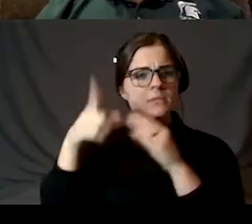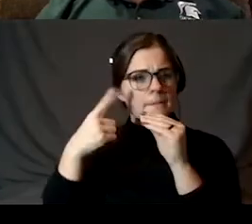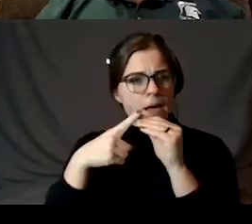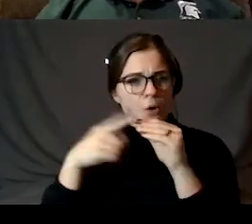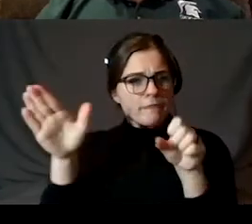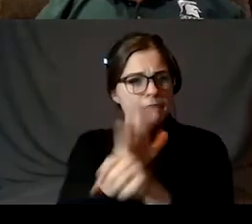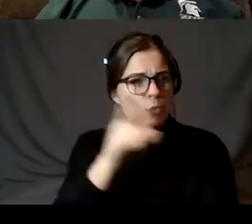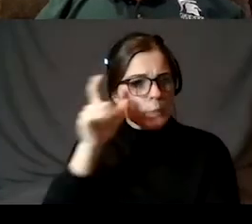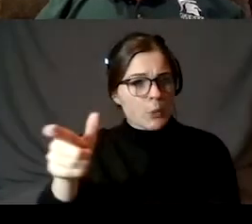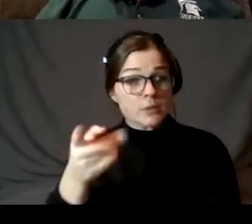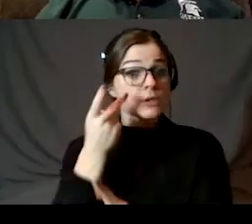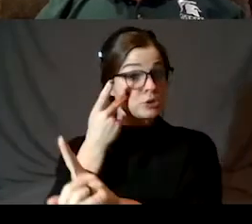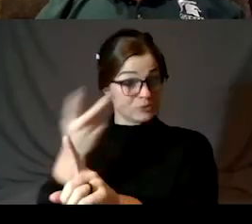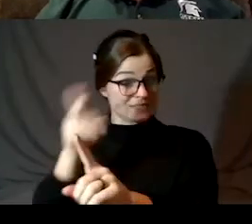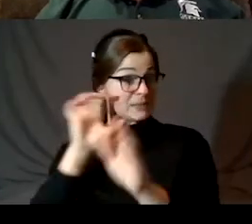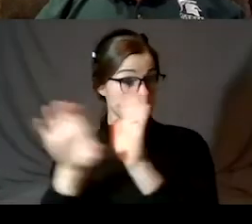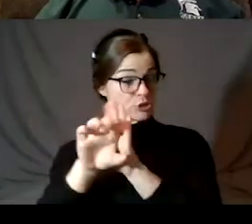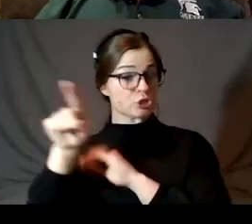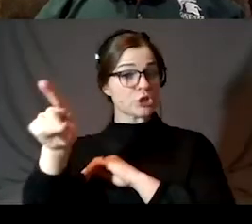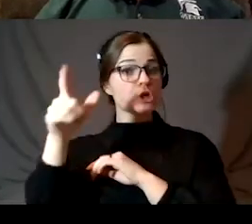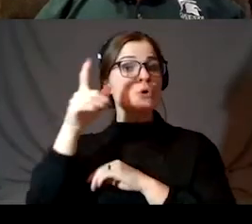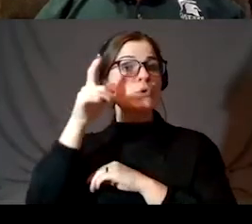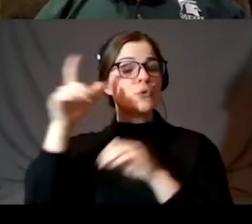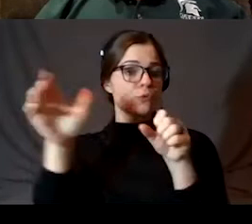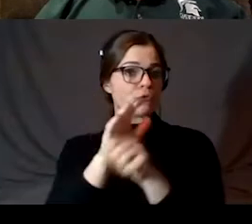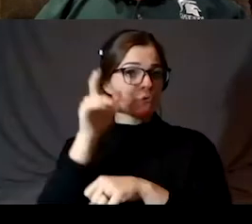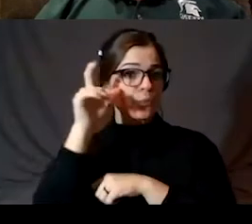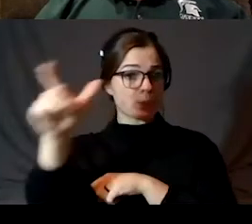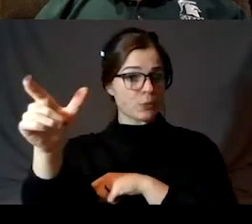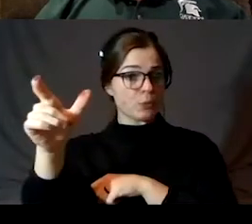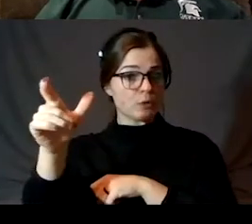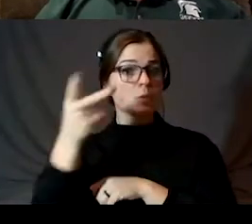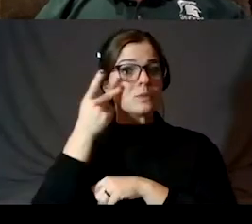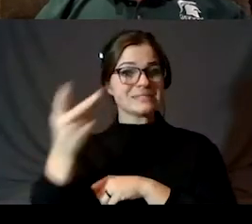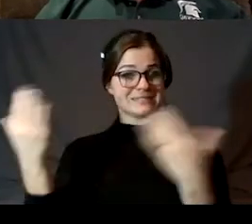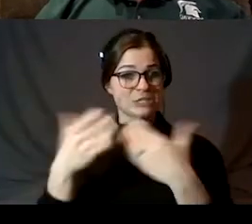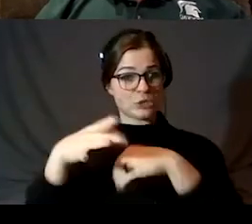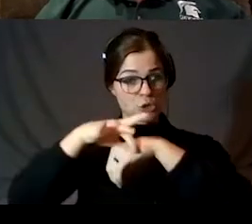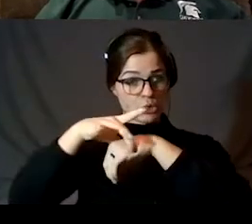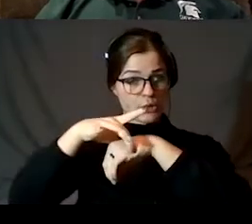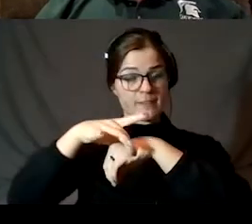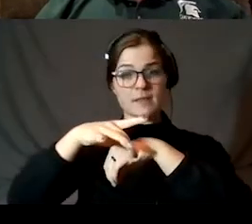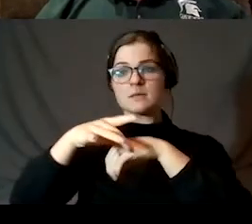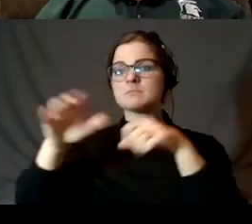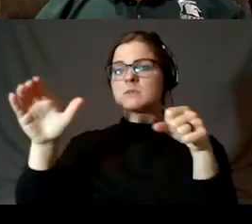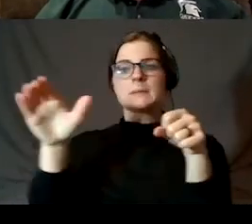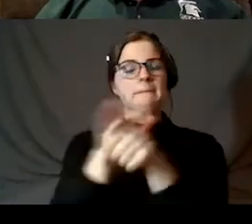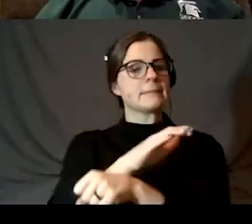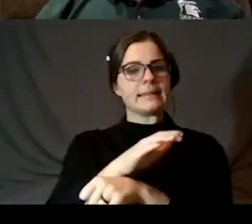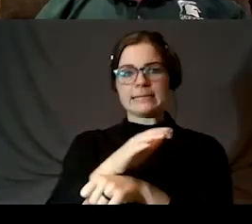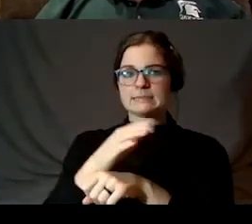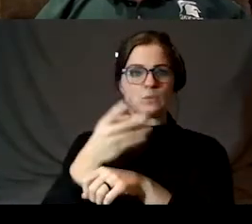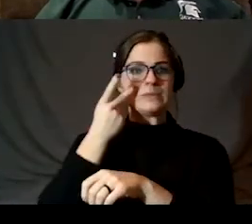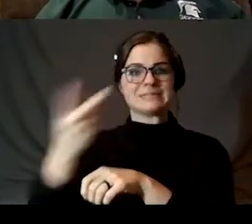is a full moon. The full moon we see on earth, the complete lit side and the